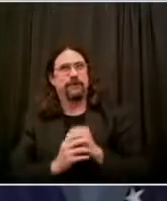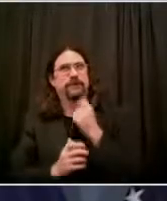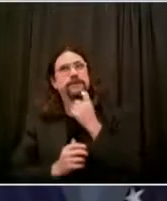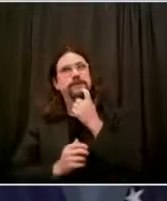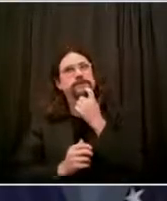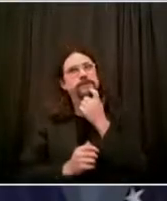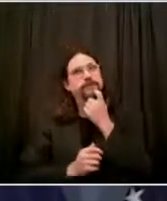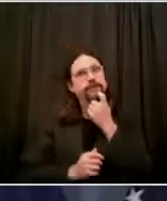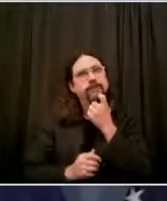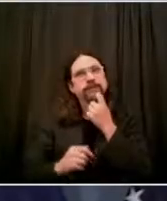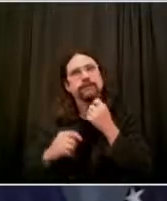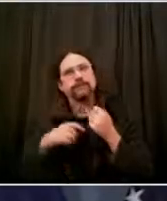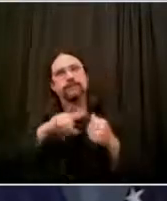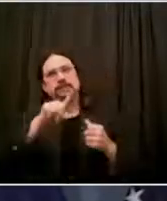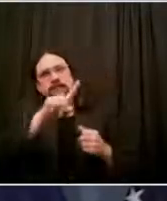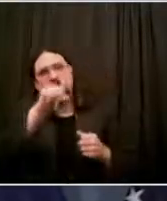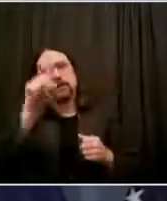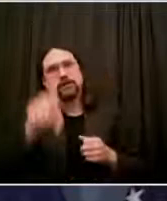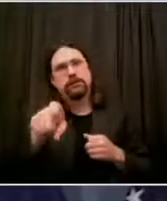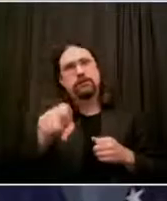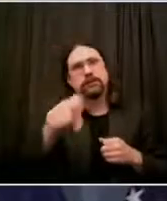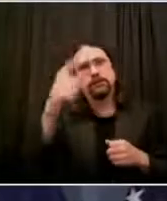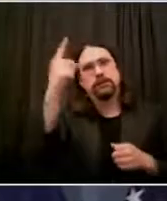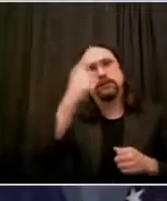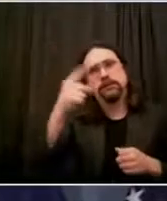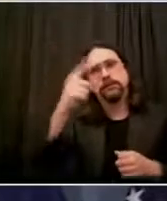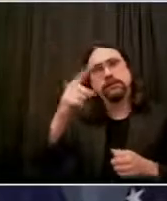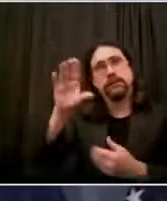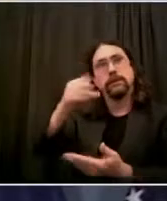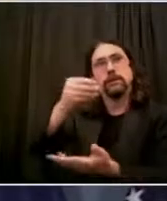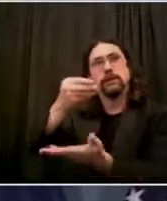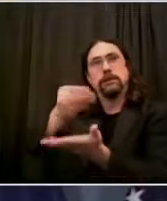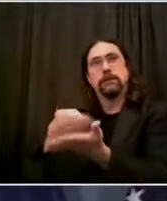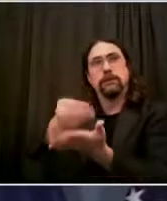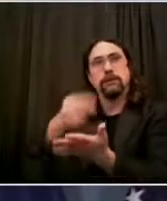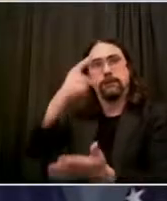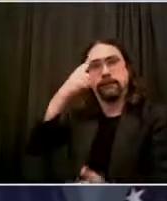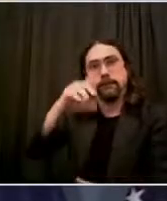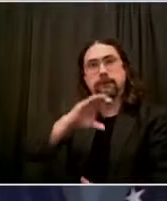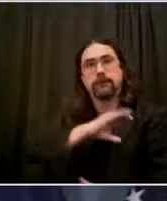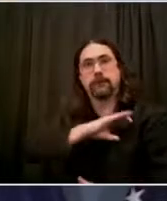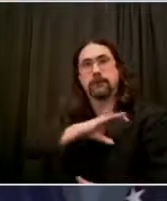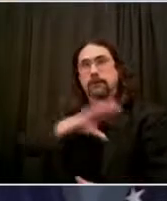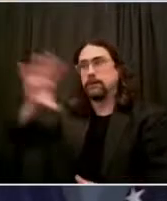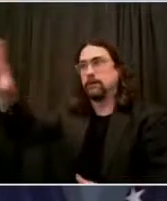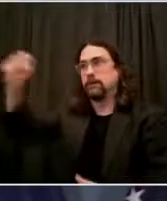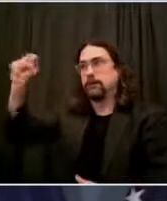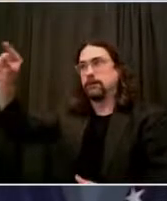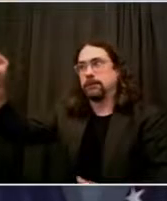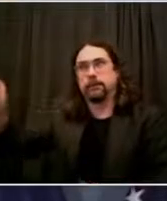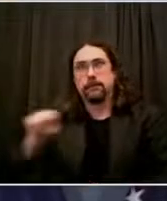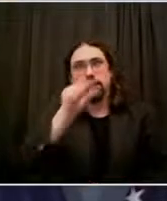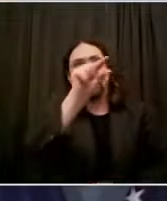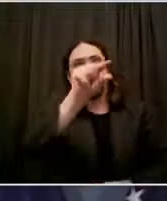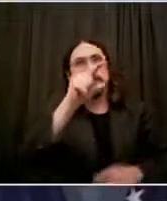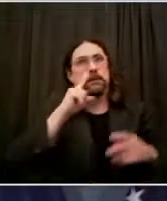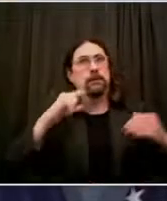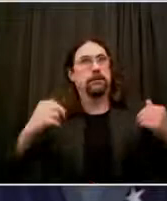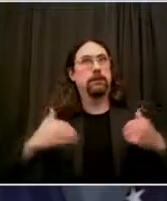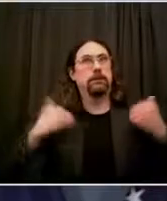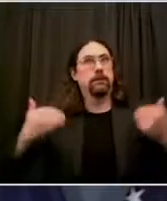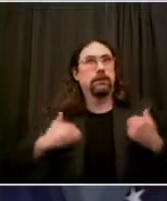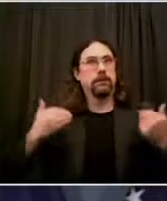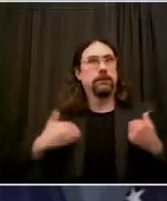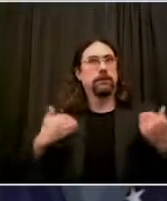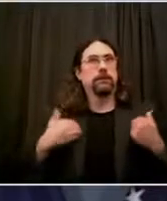decision made? I will start and pass to the first lady. The answer is yes. The first lady and the task force believe that